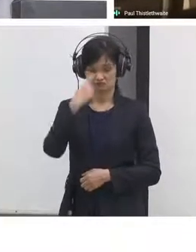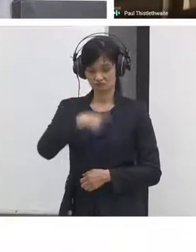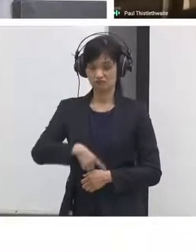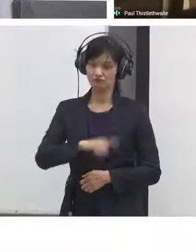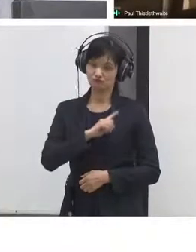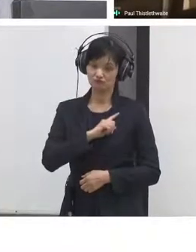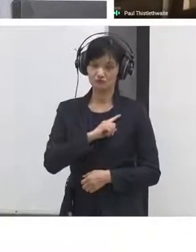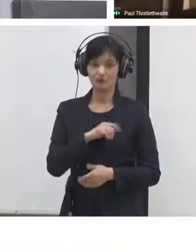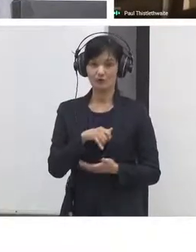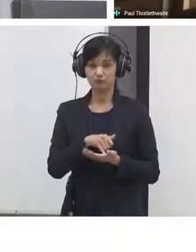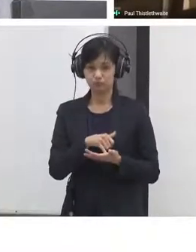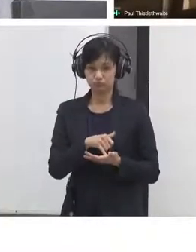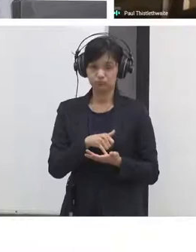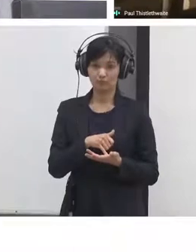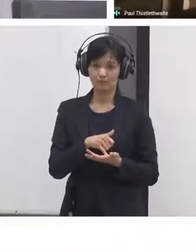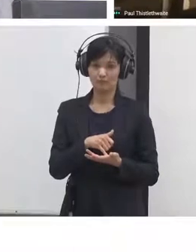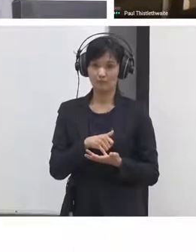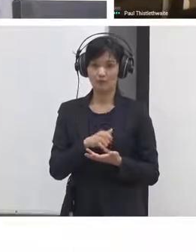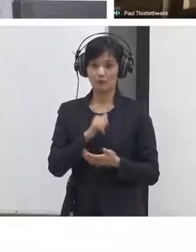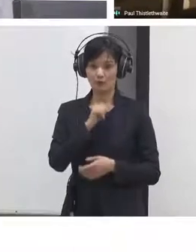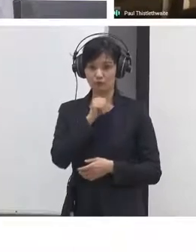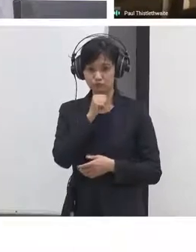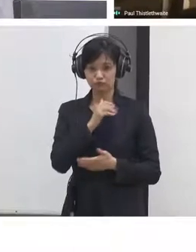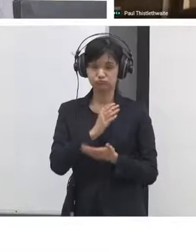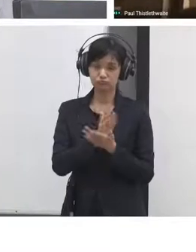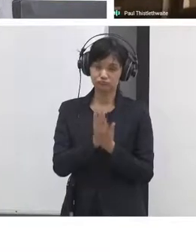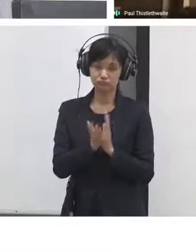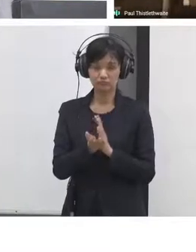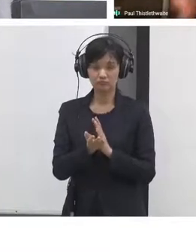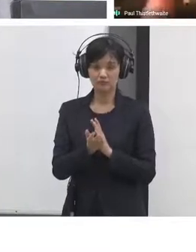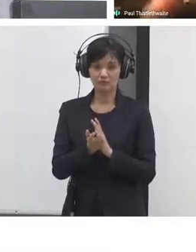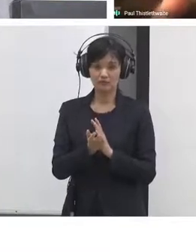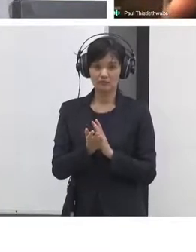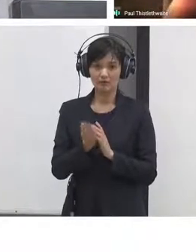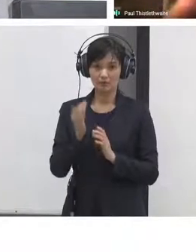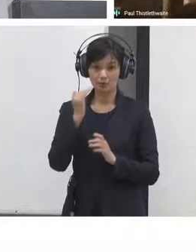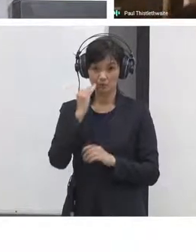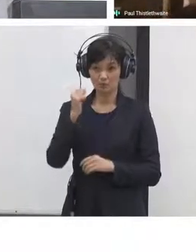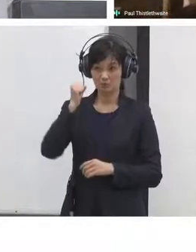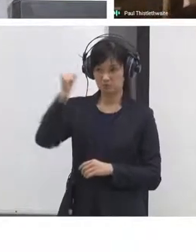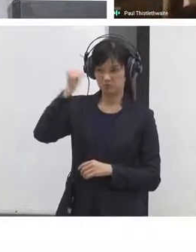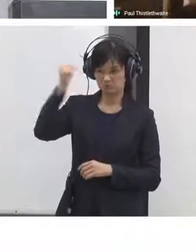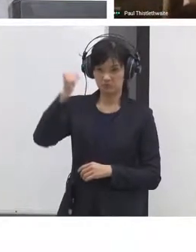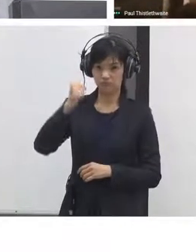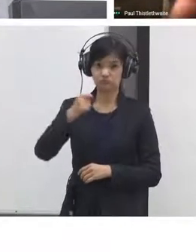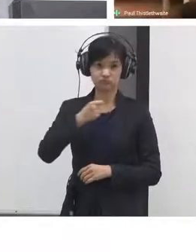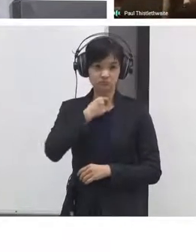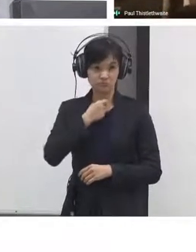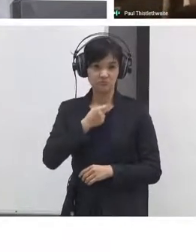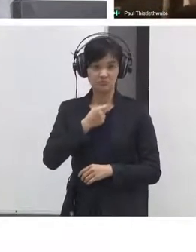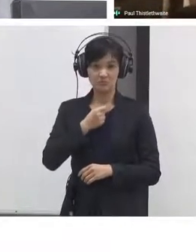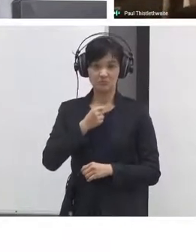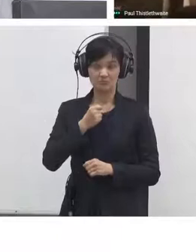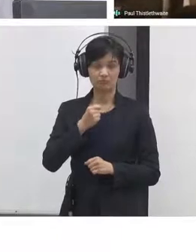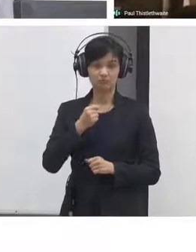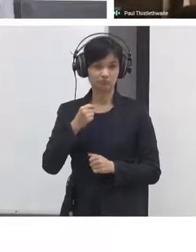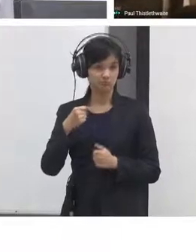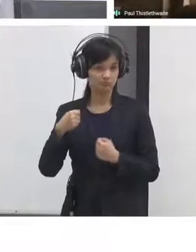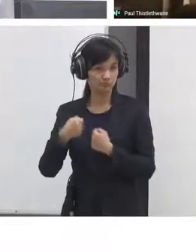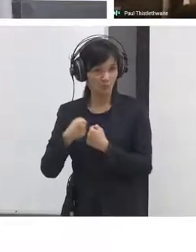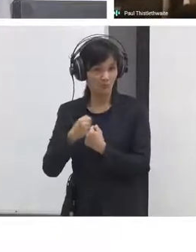of the urgency of the climate crisis there is always a difference of opinion often seen